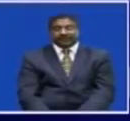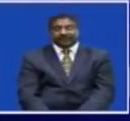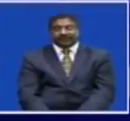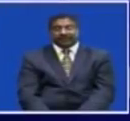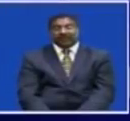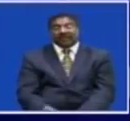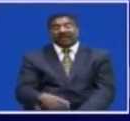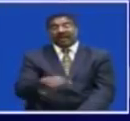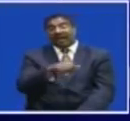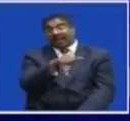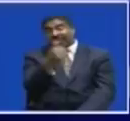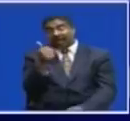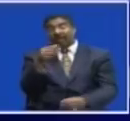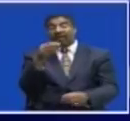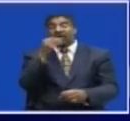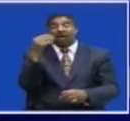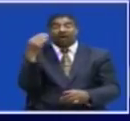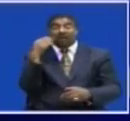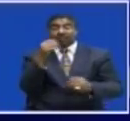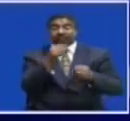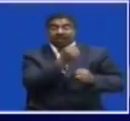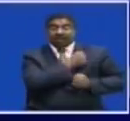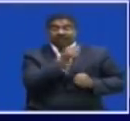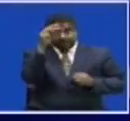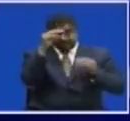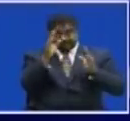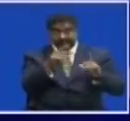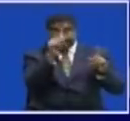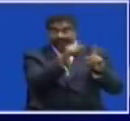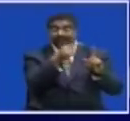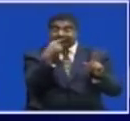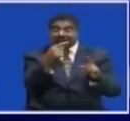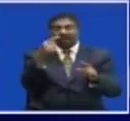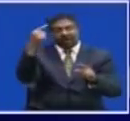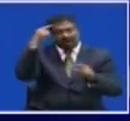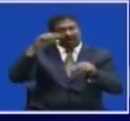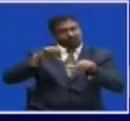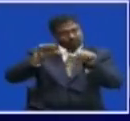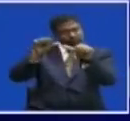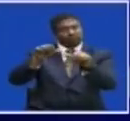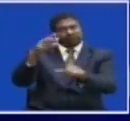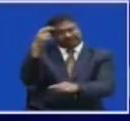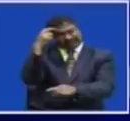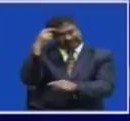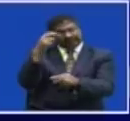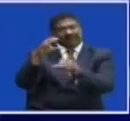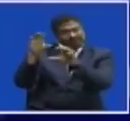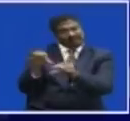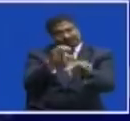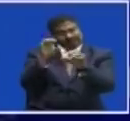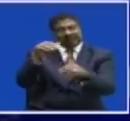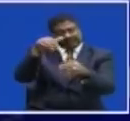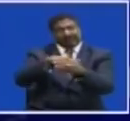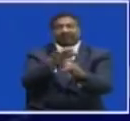In another development, Home Affairs Minister Stephen Kampiongo says Government will continue to enhance security levels across the